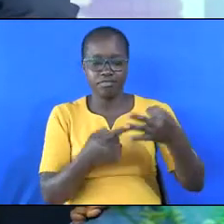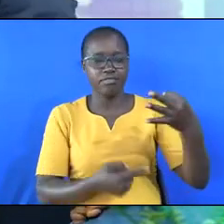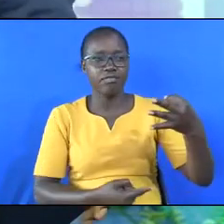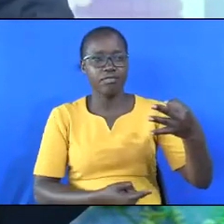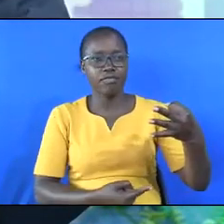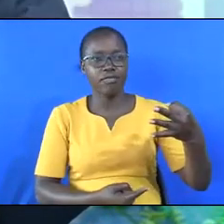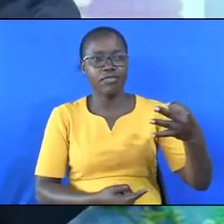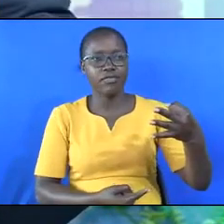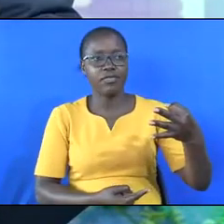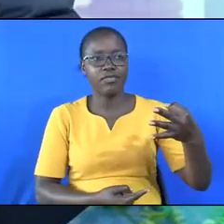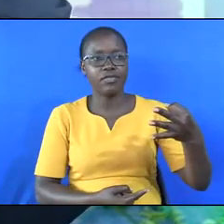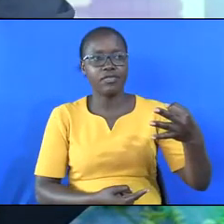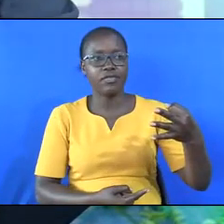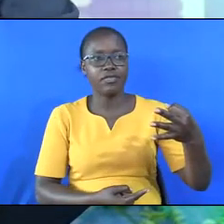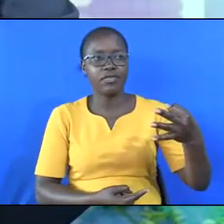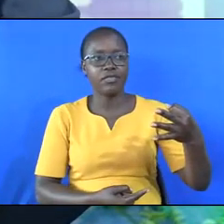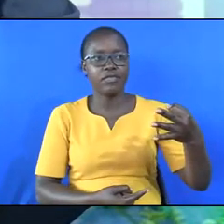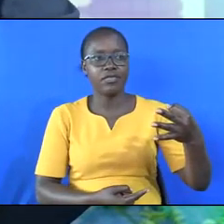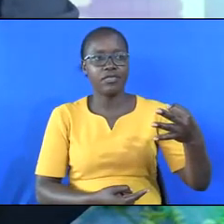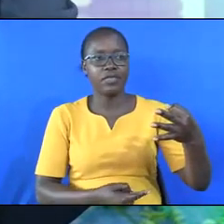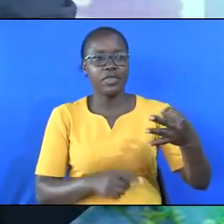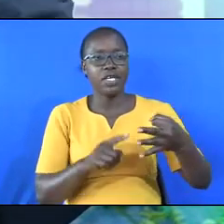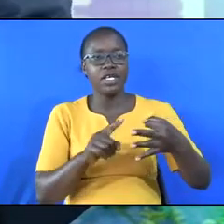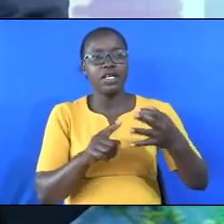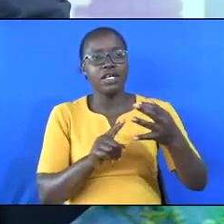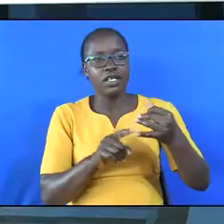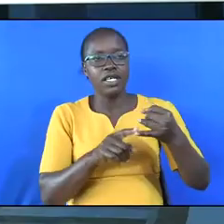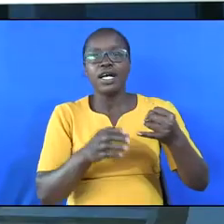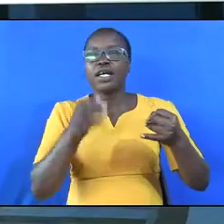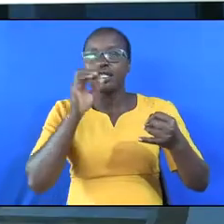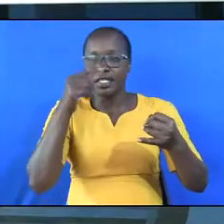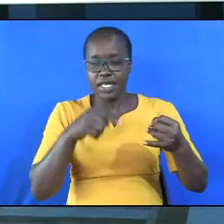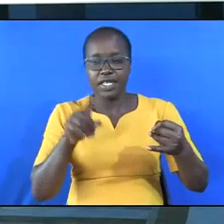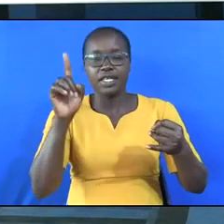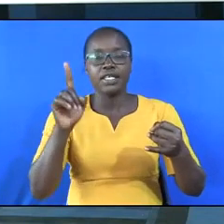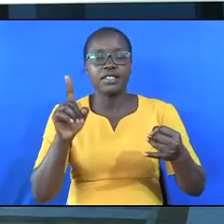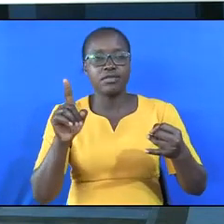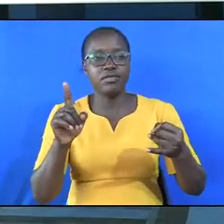So I'll expound on the first one, drink right.